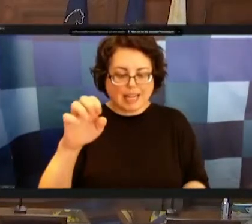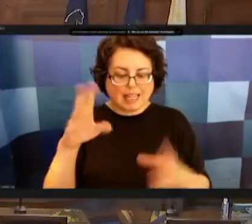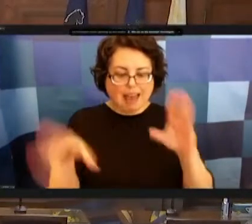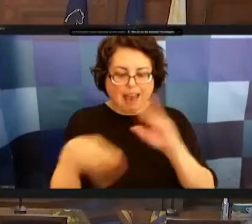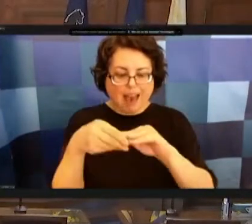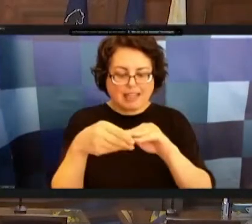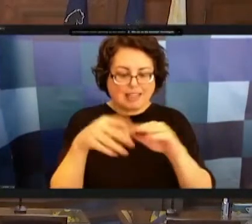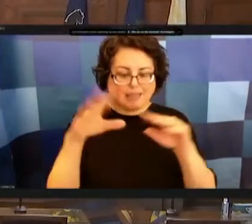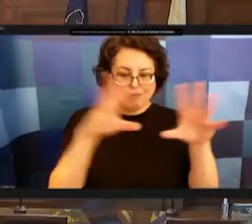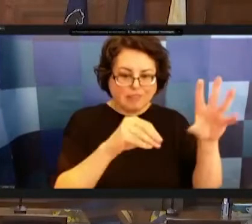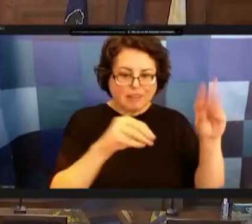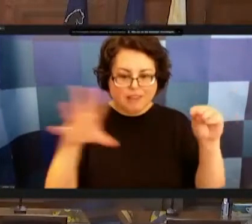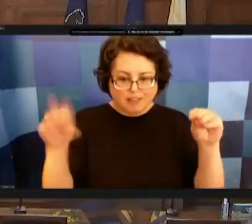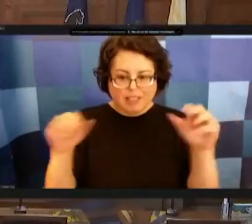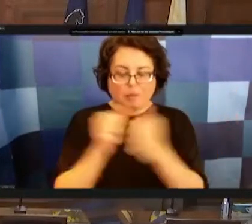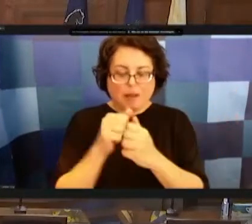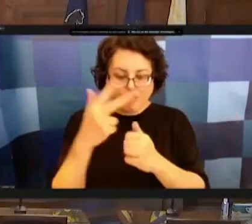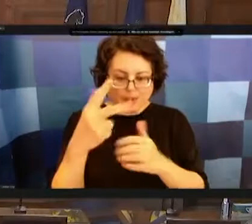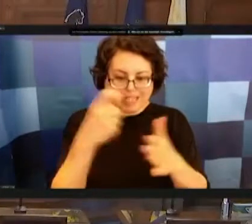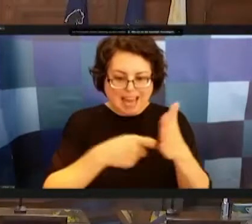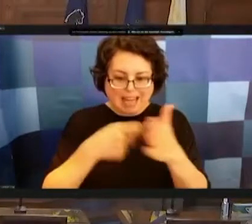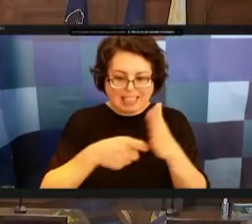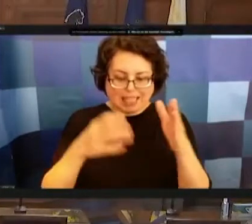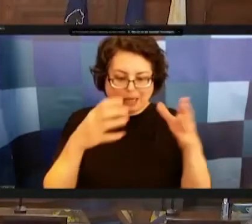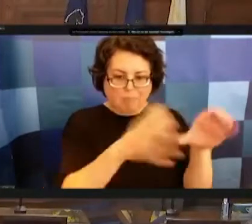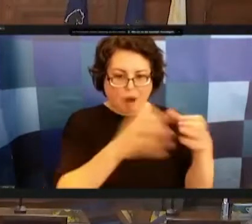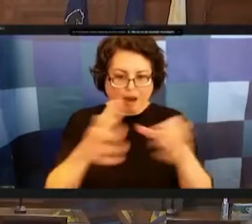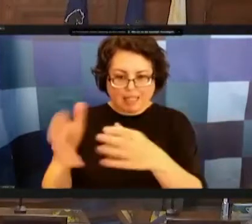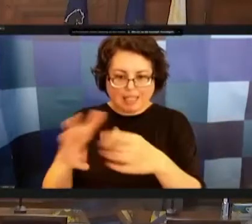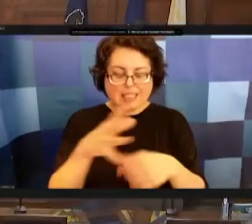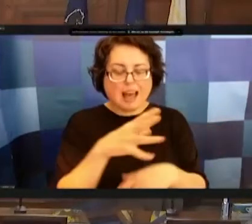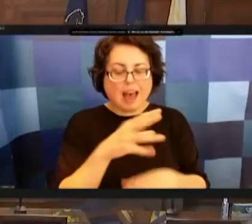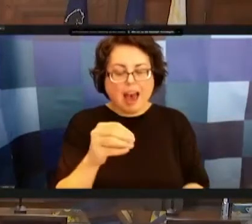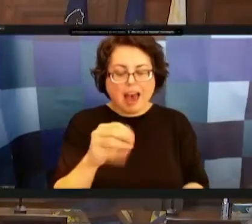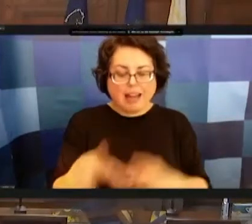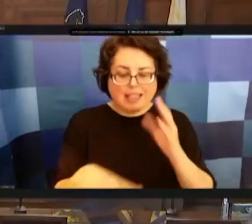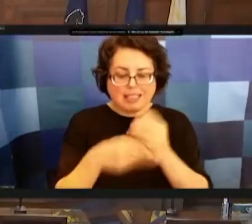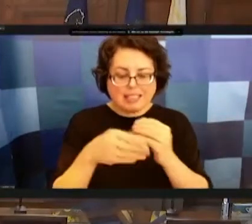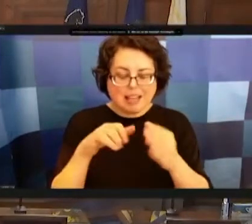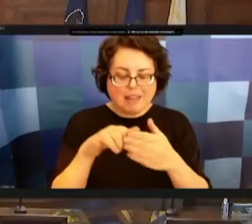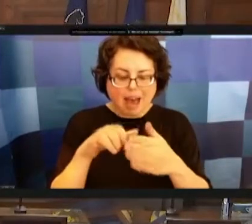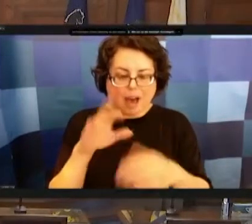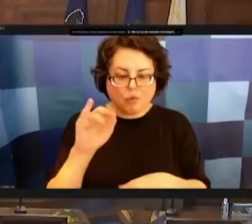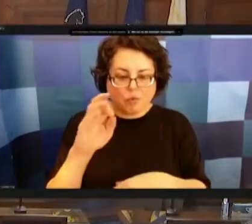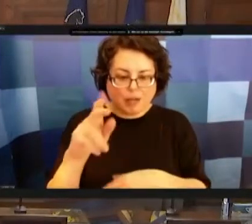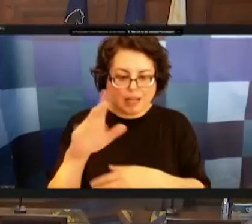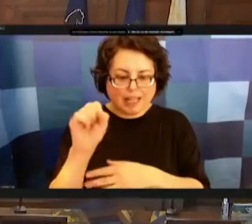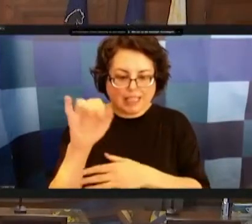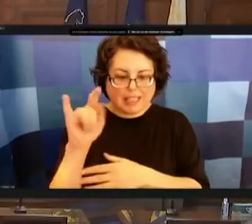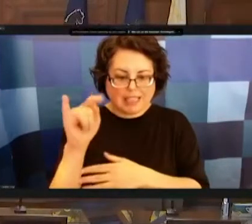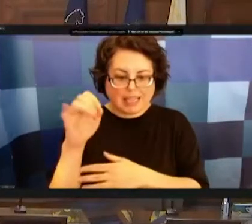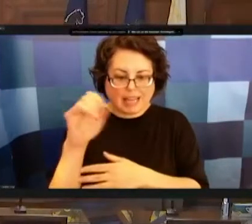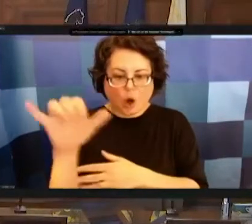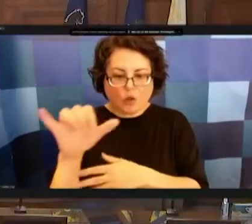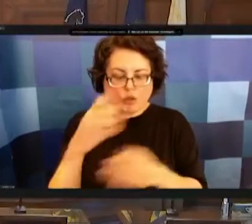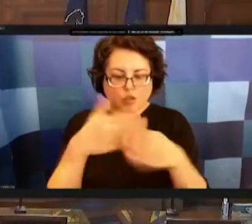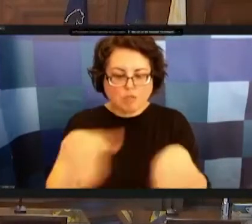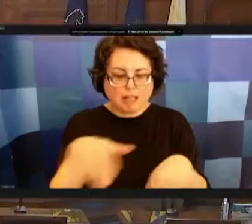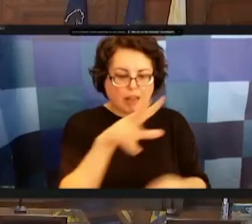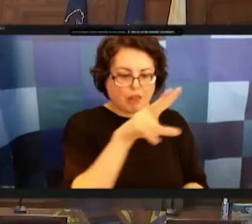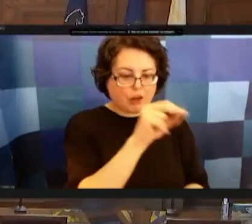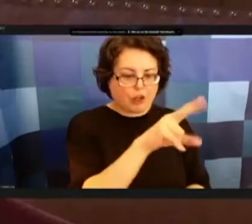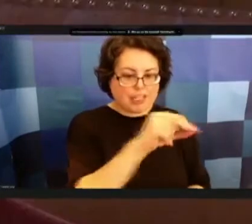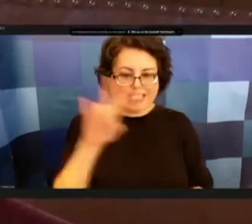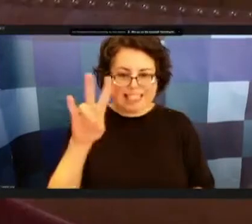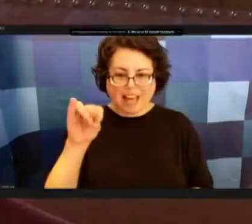bodies uh in assistant real estate added uh also split this time 30 70 with uh three tb